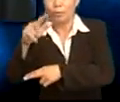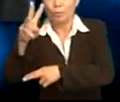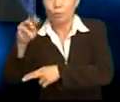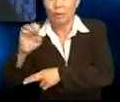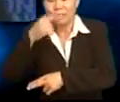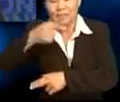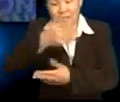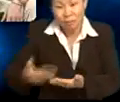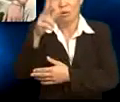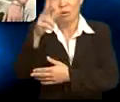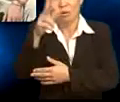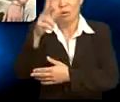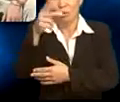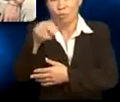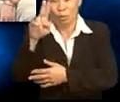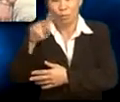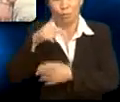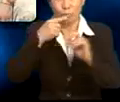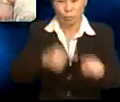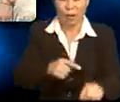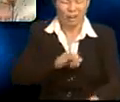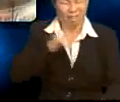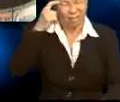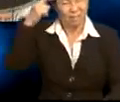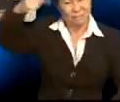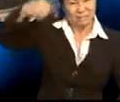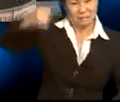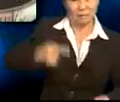and Ramu replied. I think he's crazy. Alright.